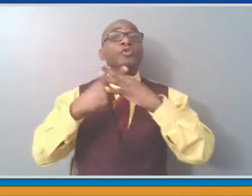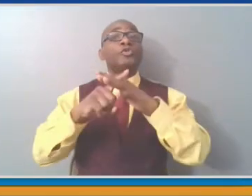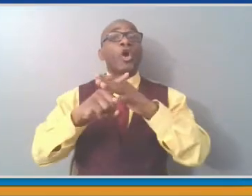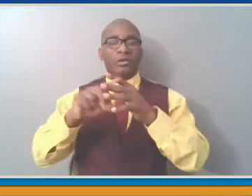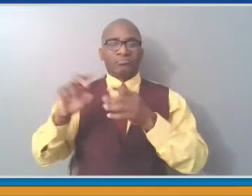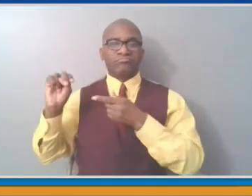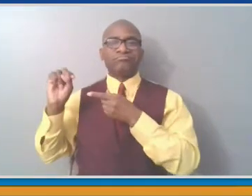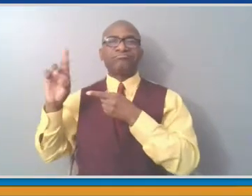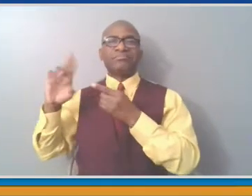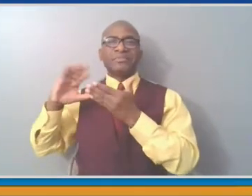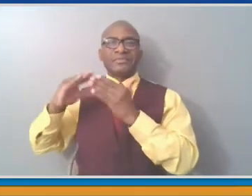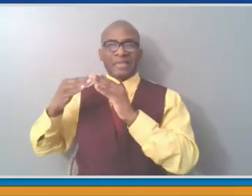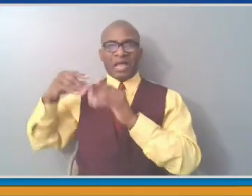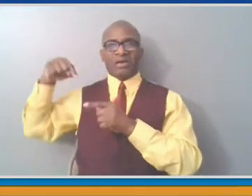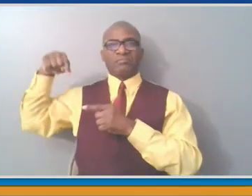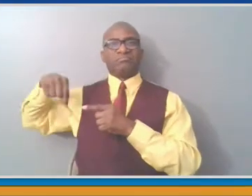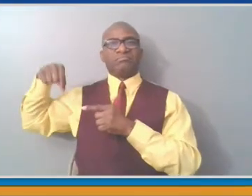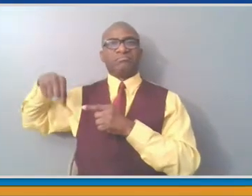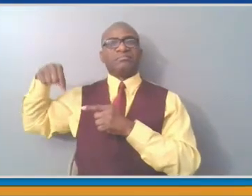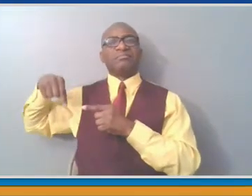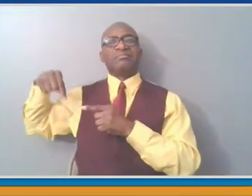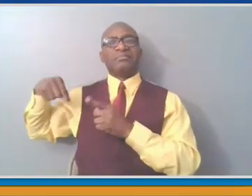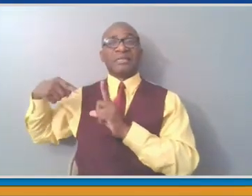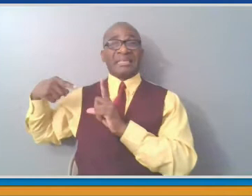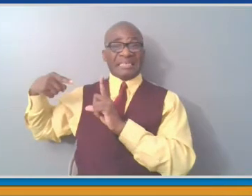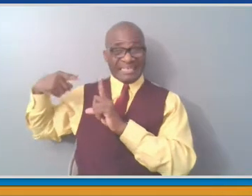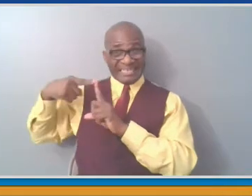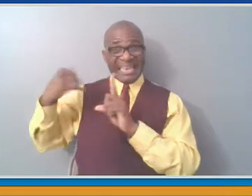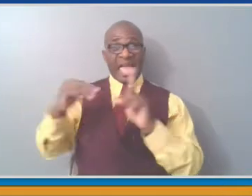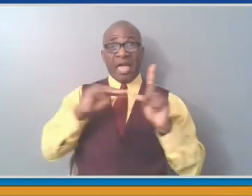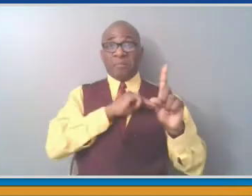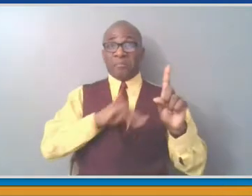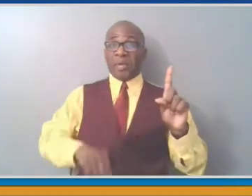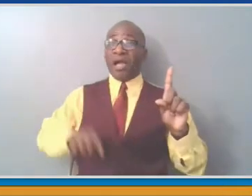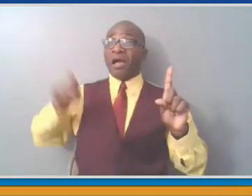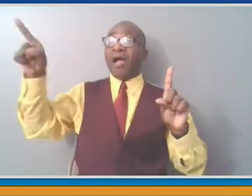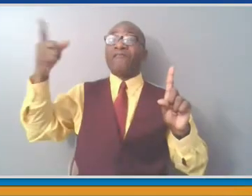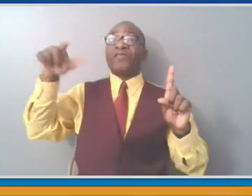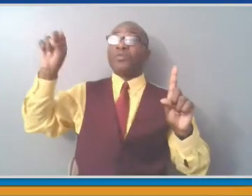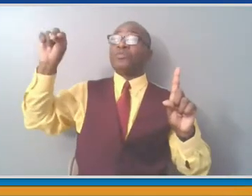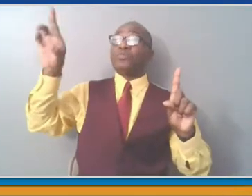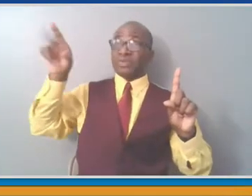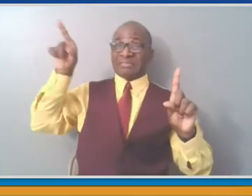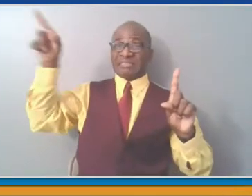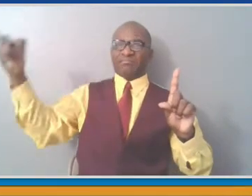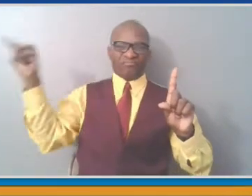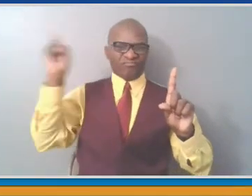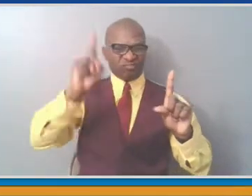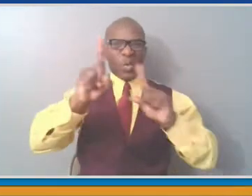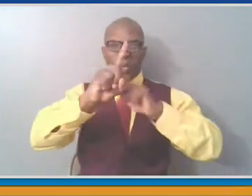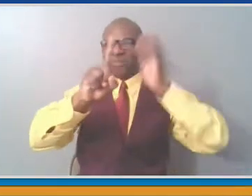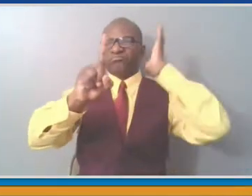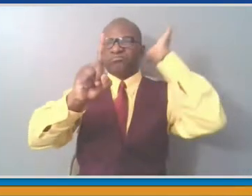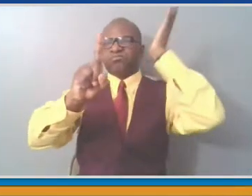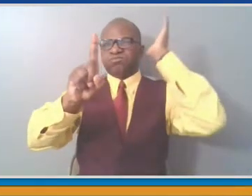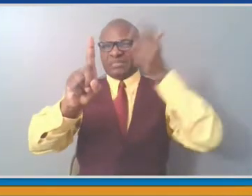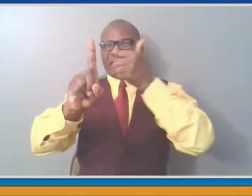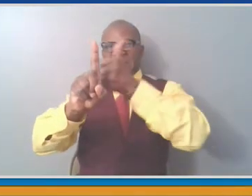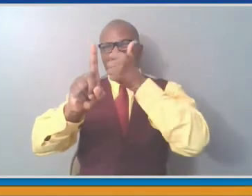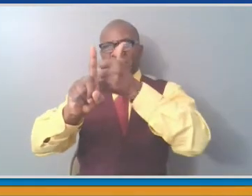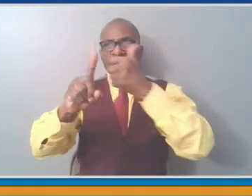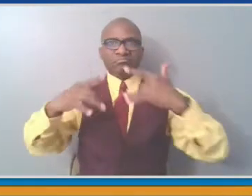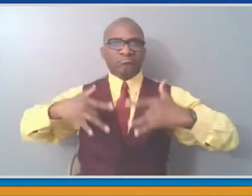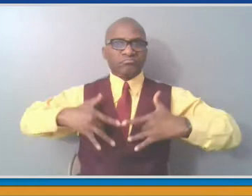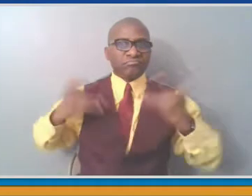stages. In March, there was only one place in the country that a test for COVID could be processed,